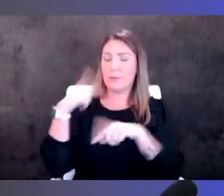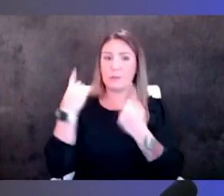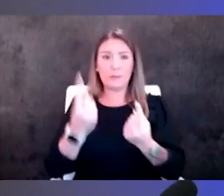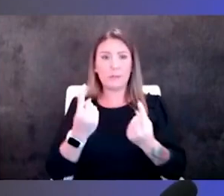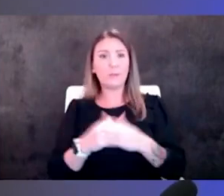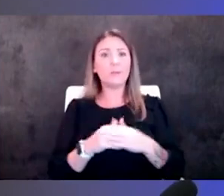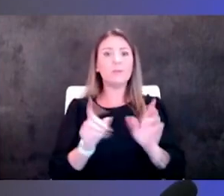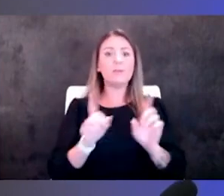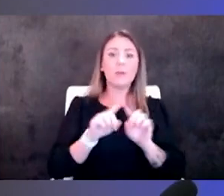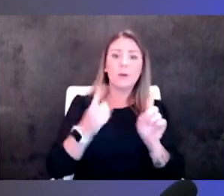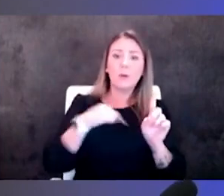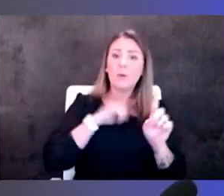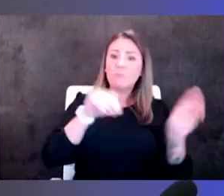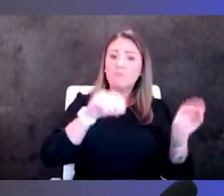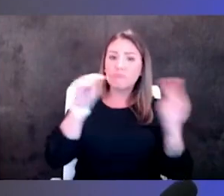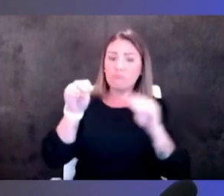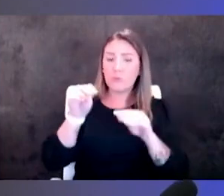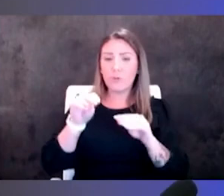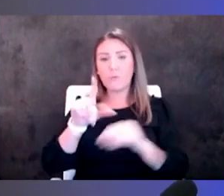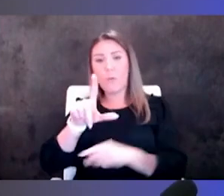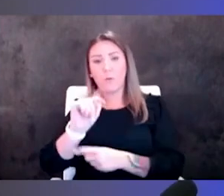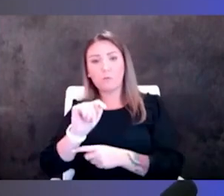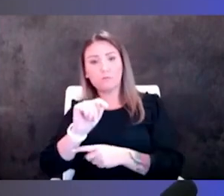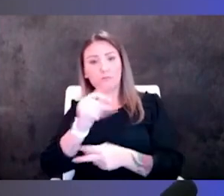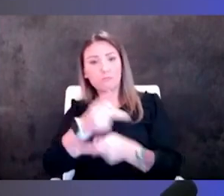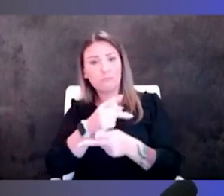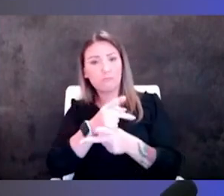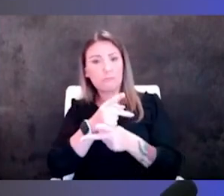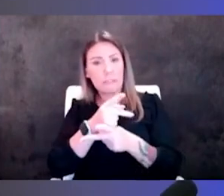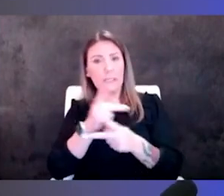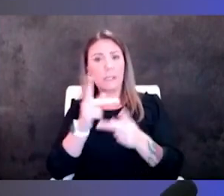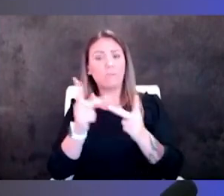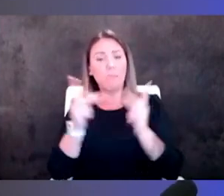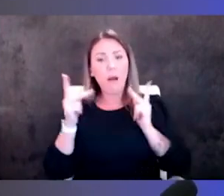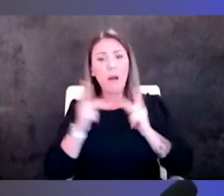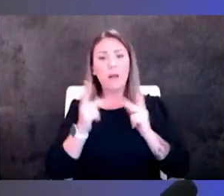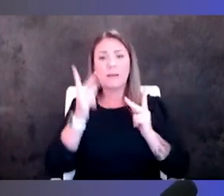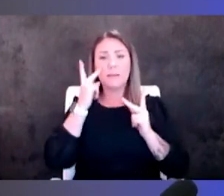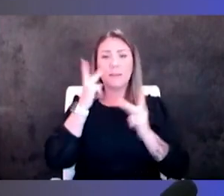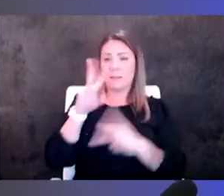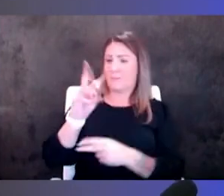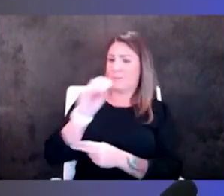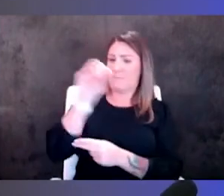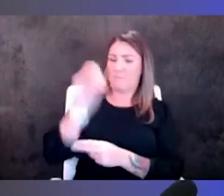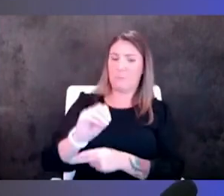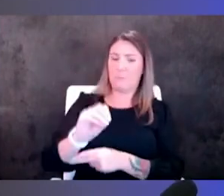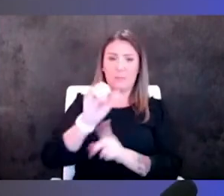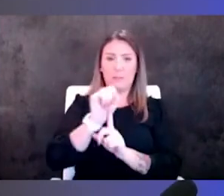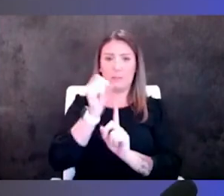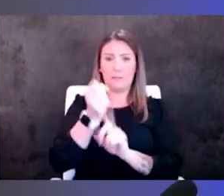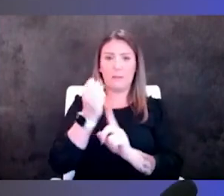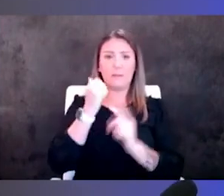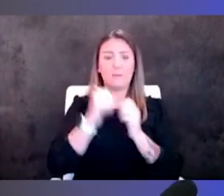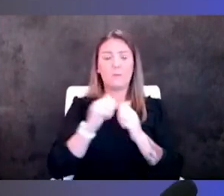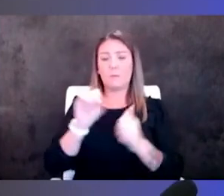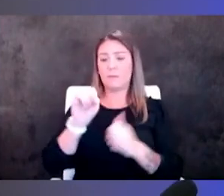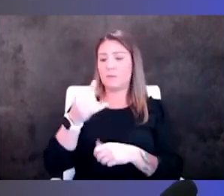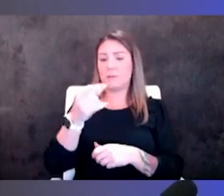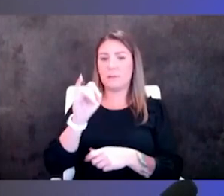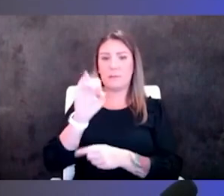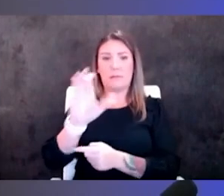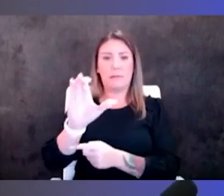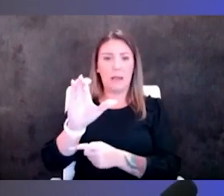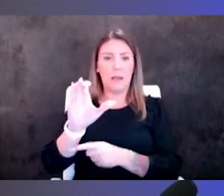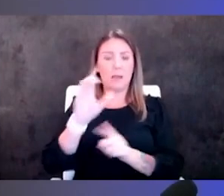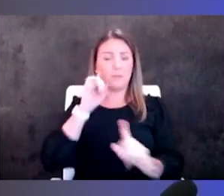we moved that into long-term care settings um because we were seeing about 50 percent of our cases of septic shock coming into rural communities coming from